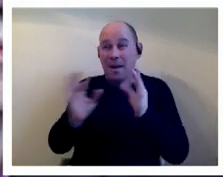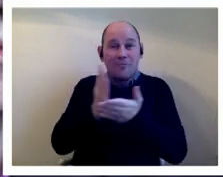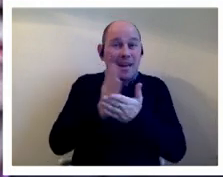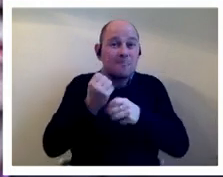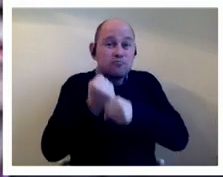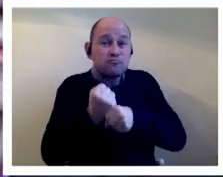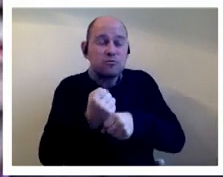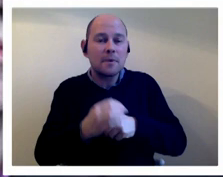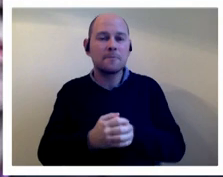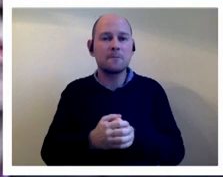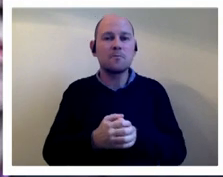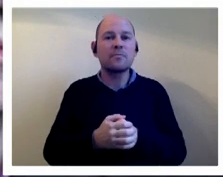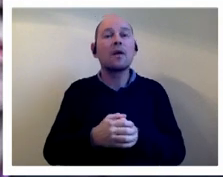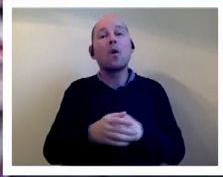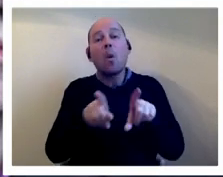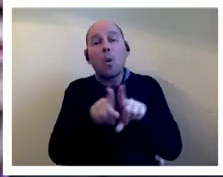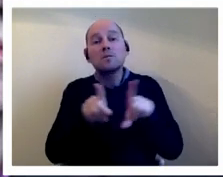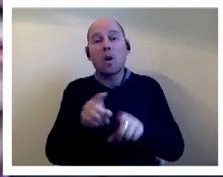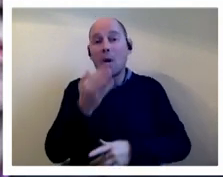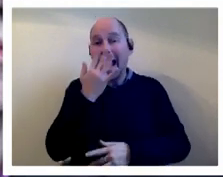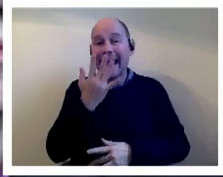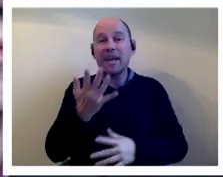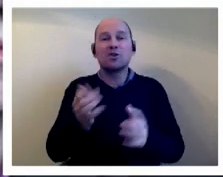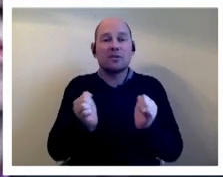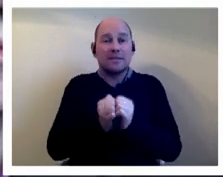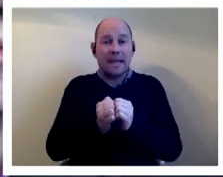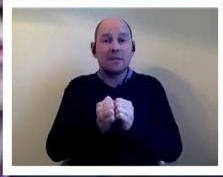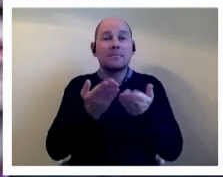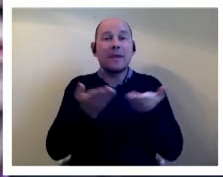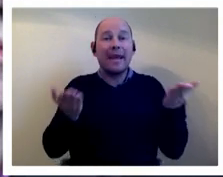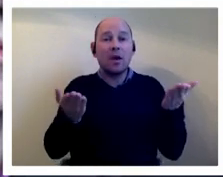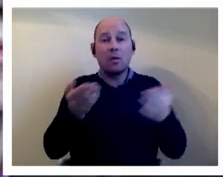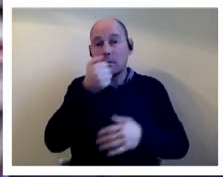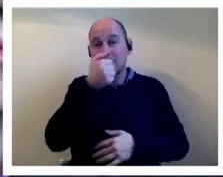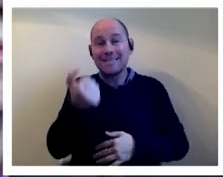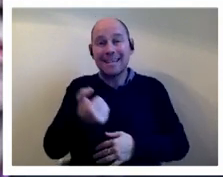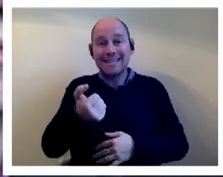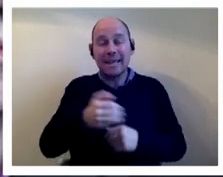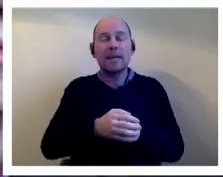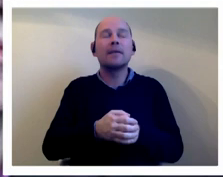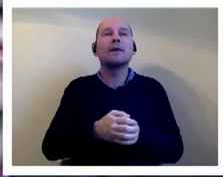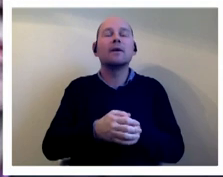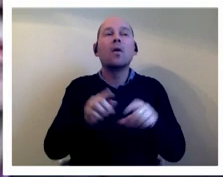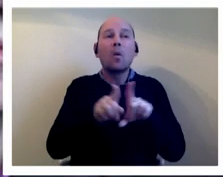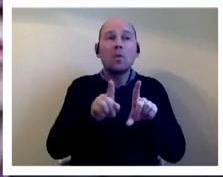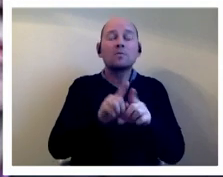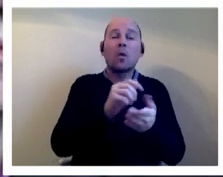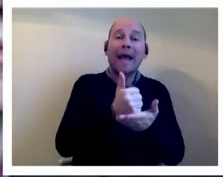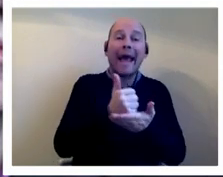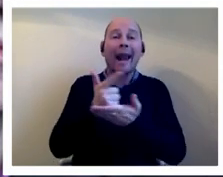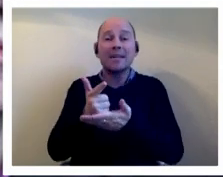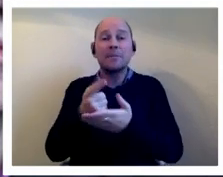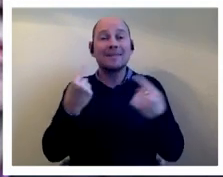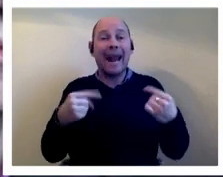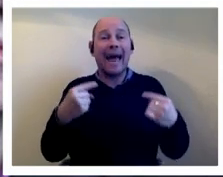had been equalized 16 for gay men and gay men and lesbians had been allowed to serve in the armed forces and it hadn't